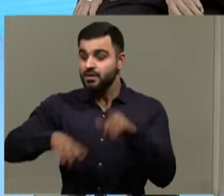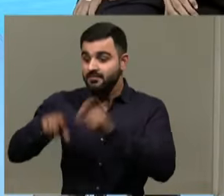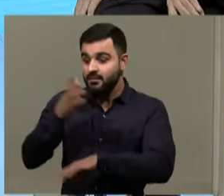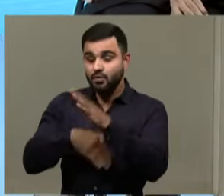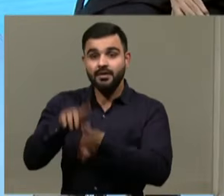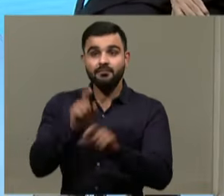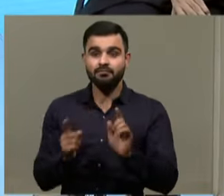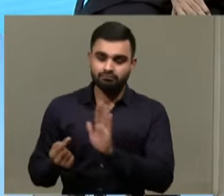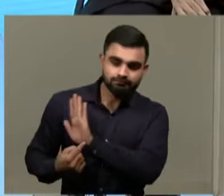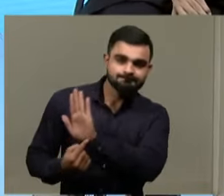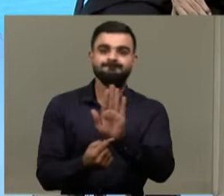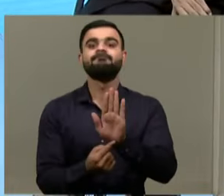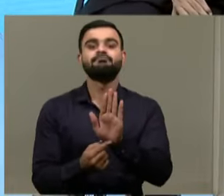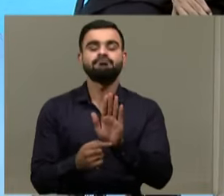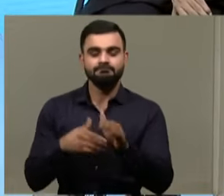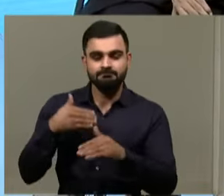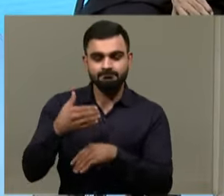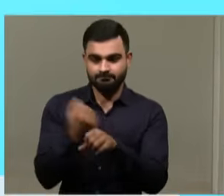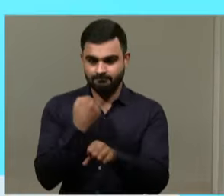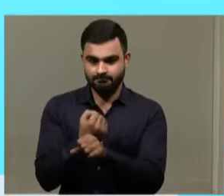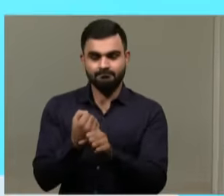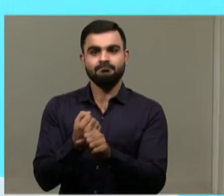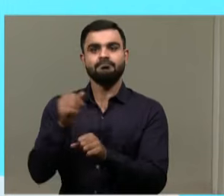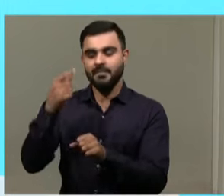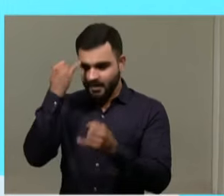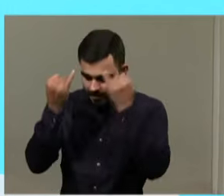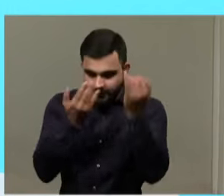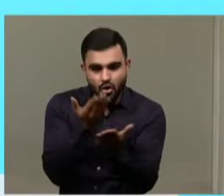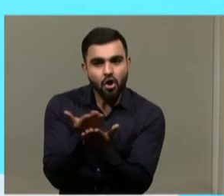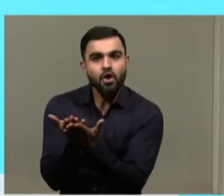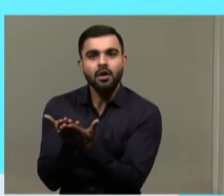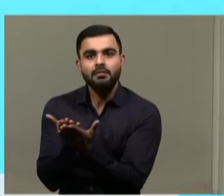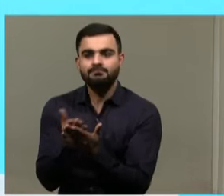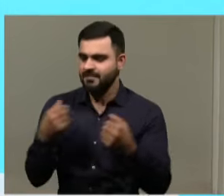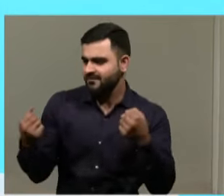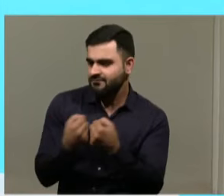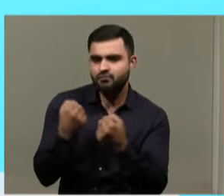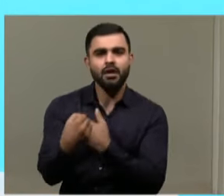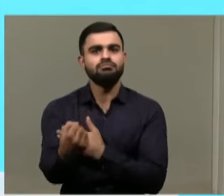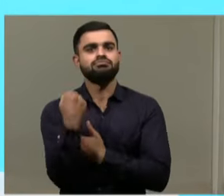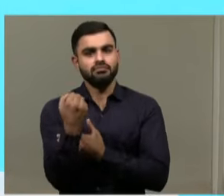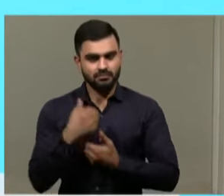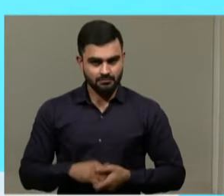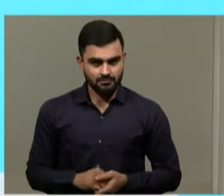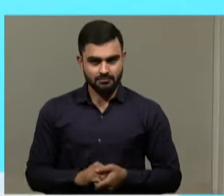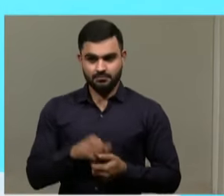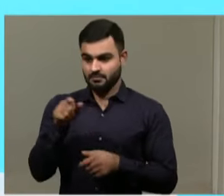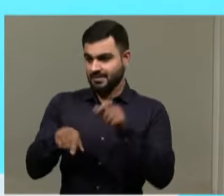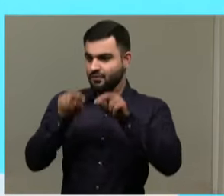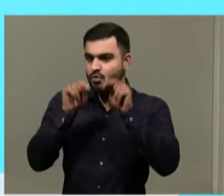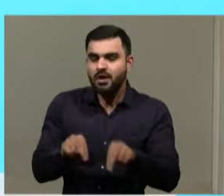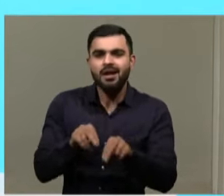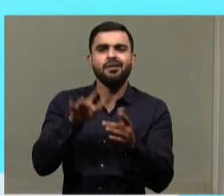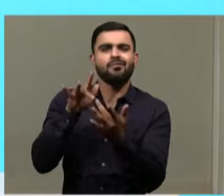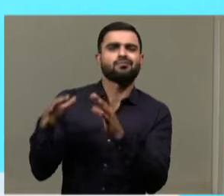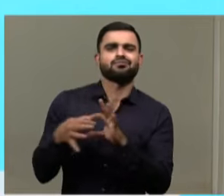disabilities have come forward. They are able to articulate their thoughts. They are able to fight for their right. They do not need any